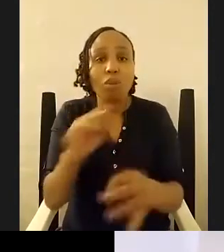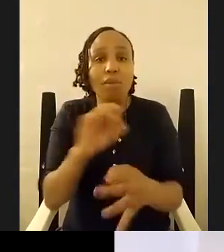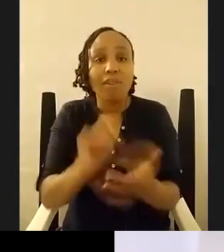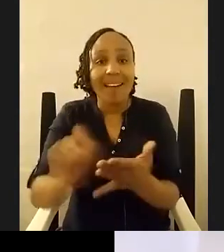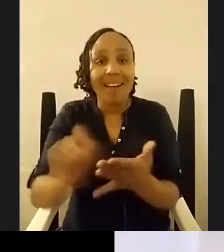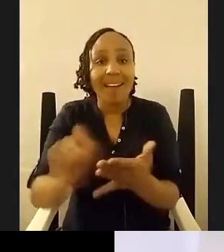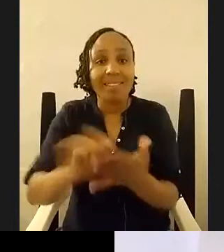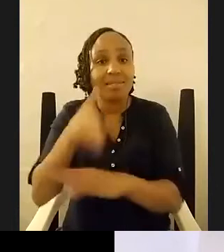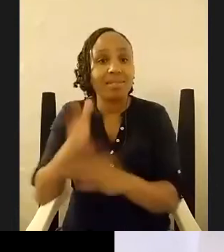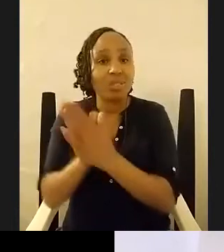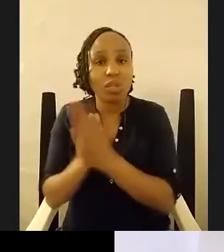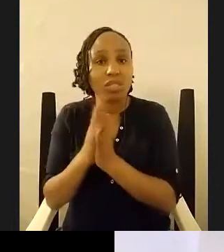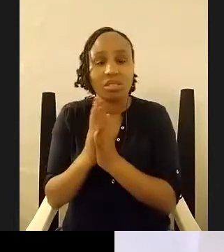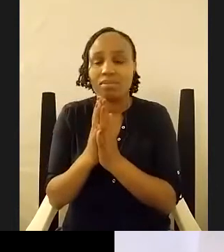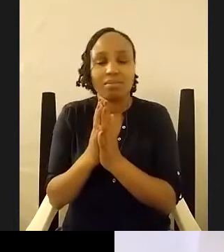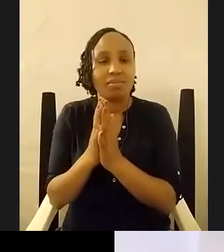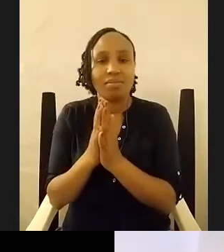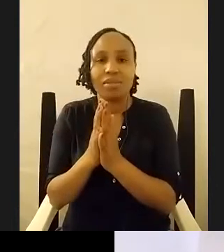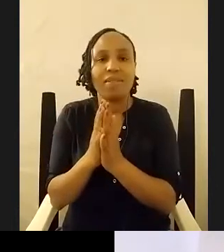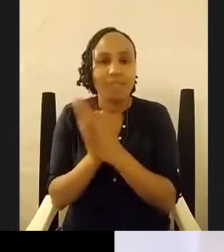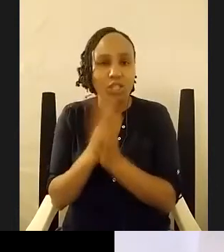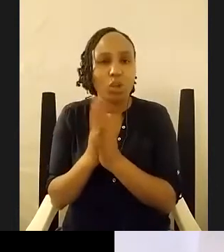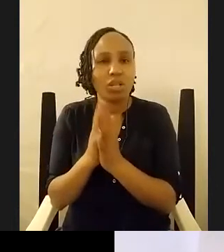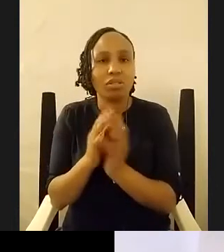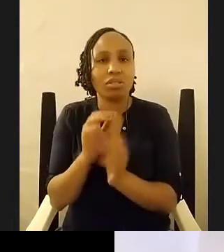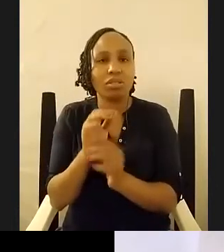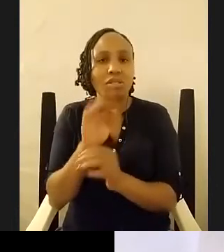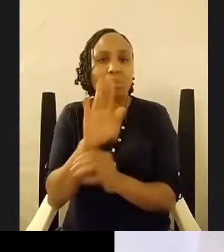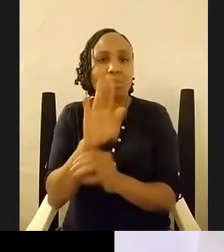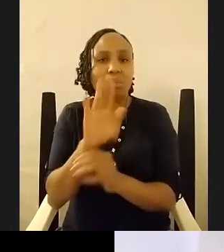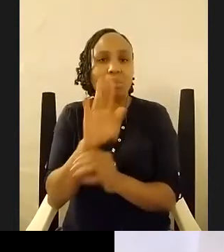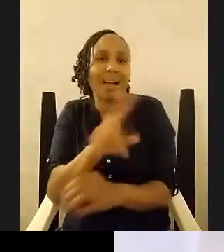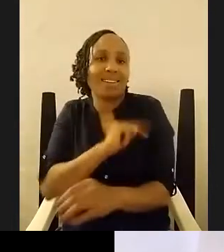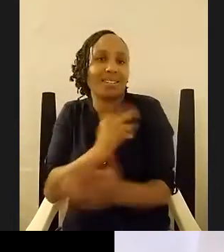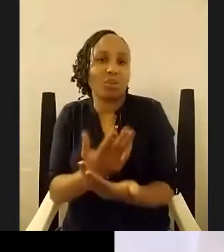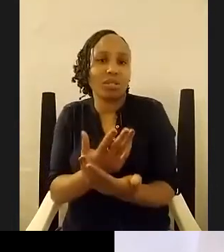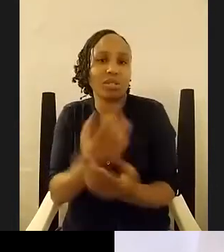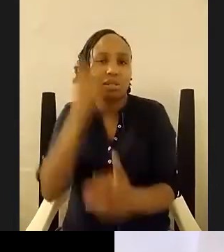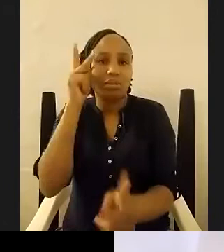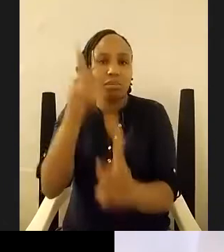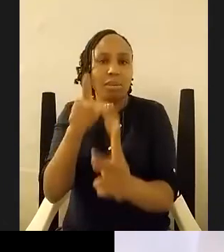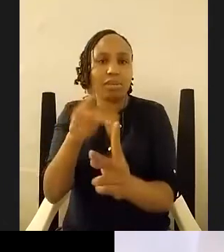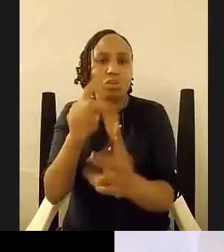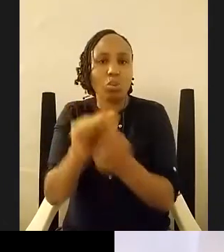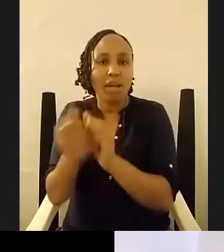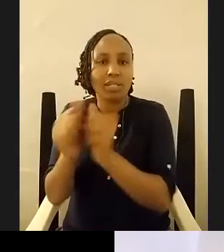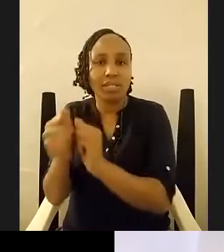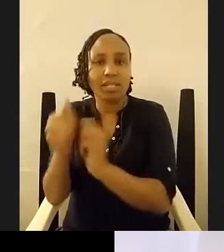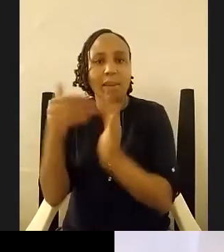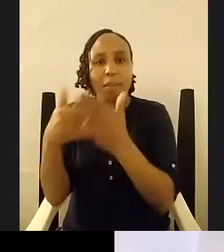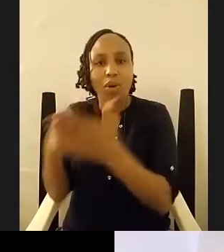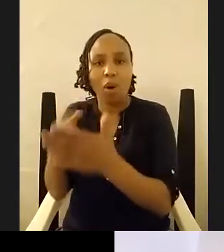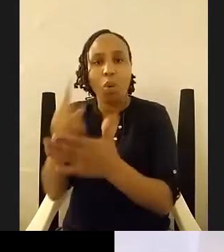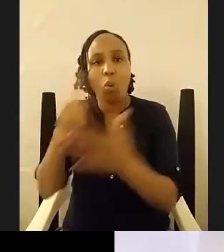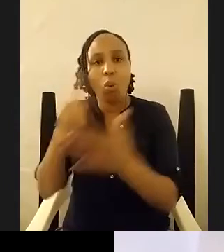um its purpose is to kind of adjust the borders of what yeah yeah it was and you know my reality